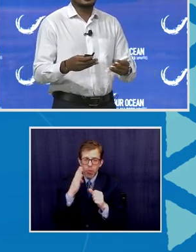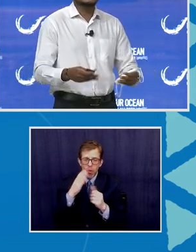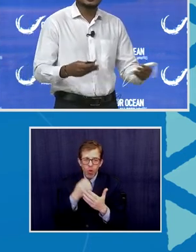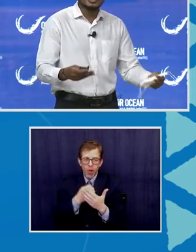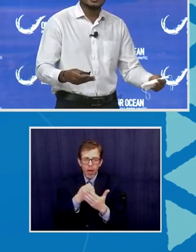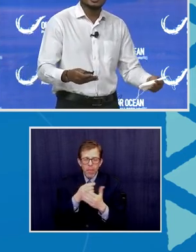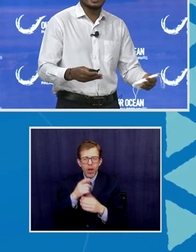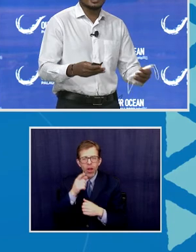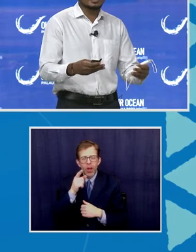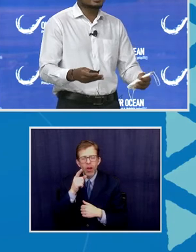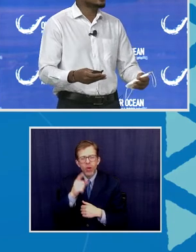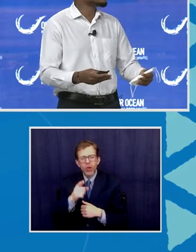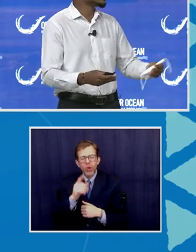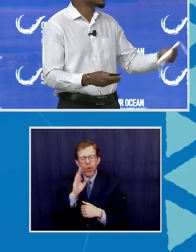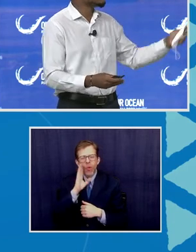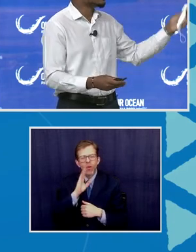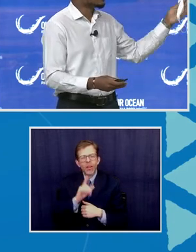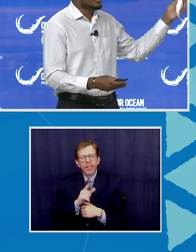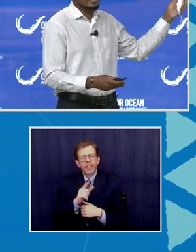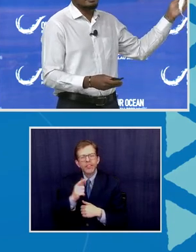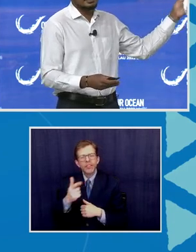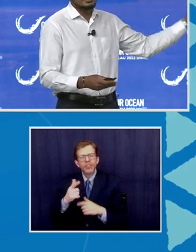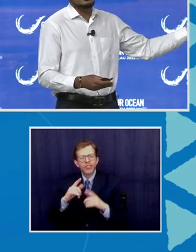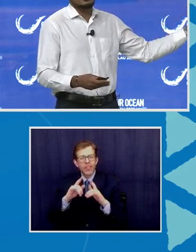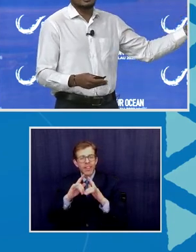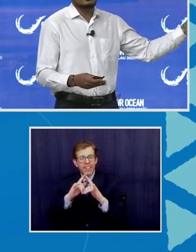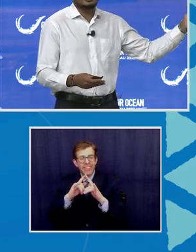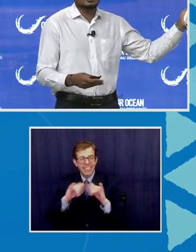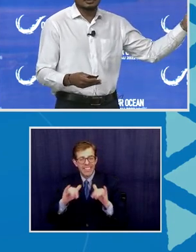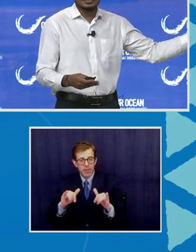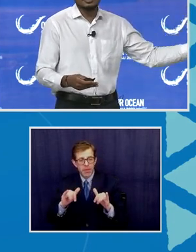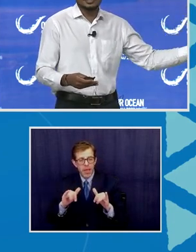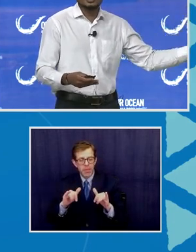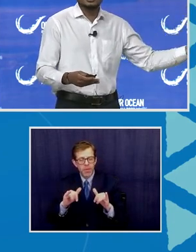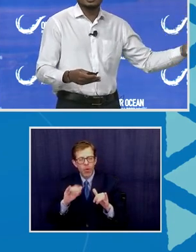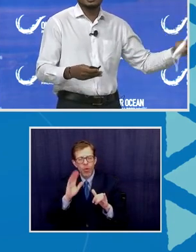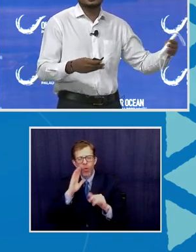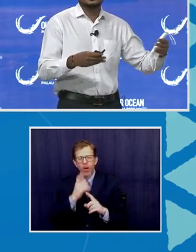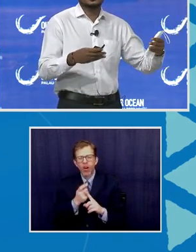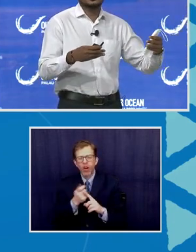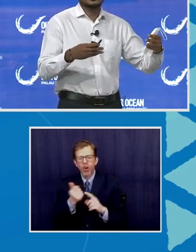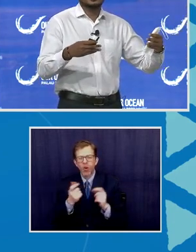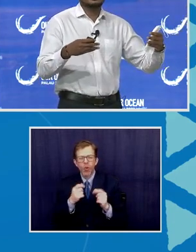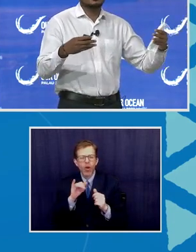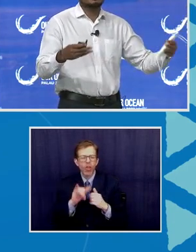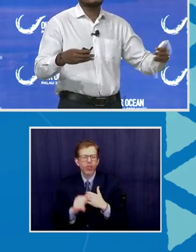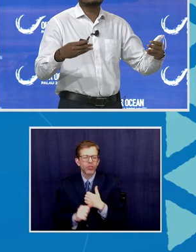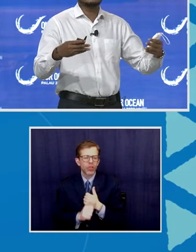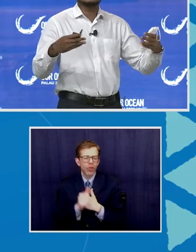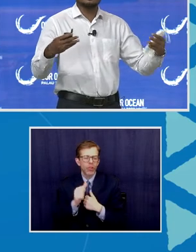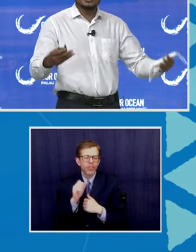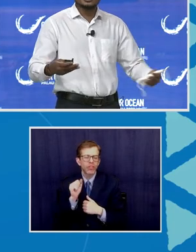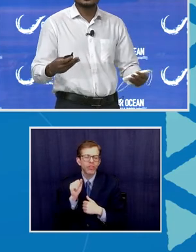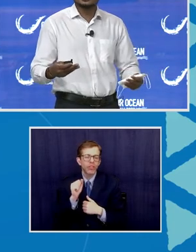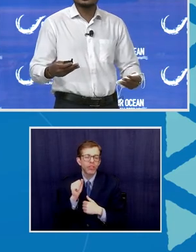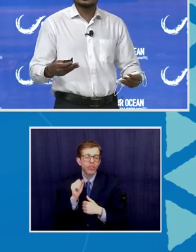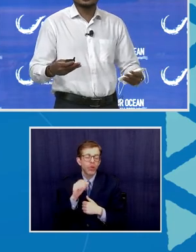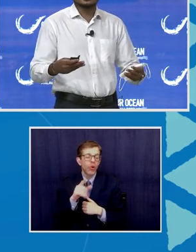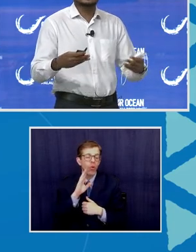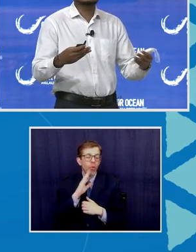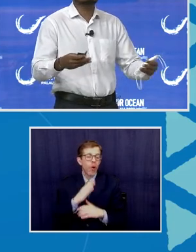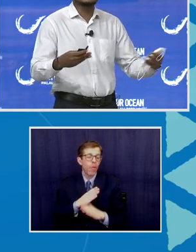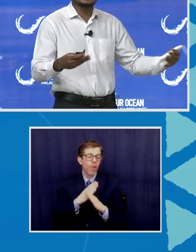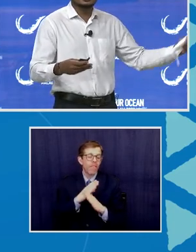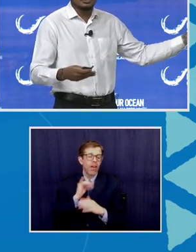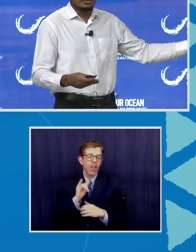in turn, at the same time, deal away with those threats. And so and you prevent the conditions